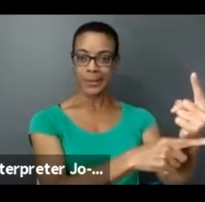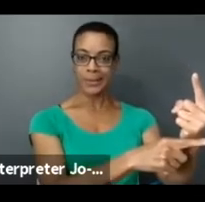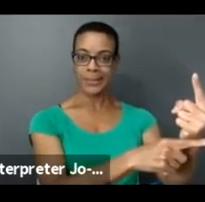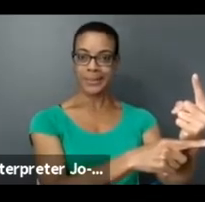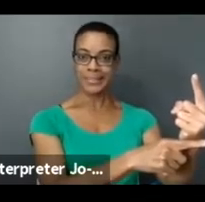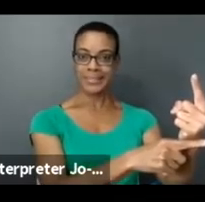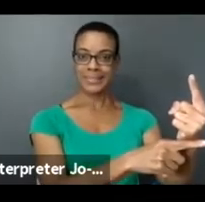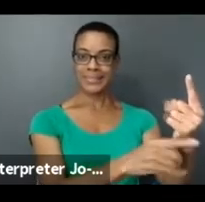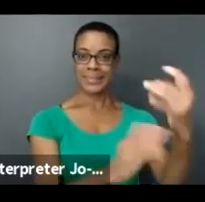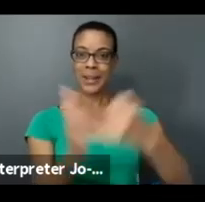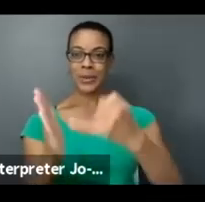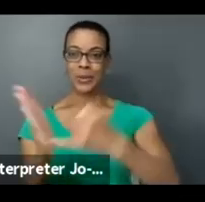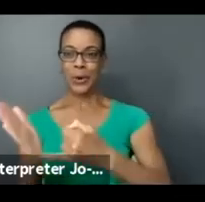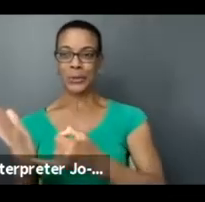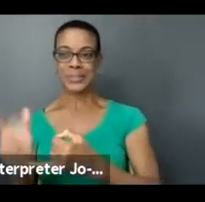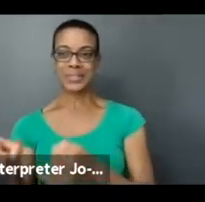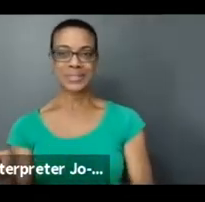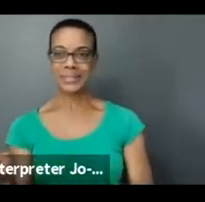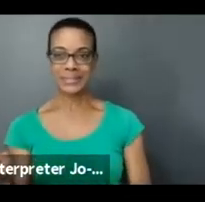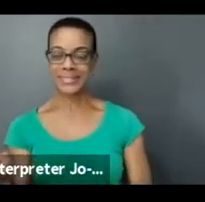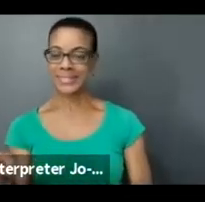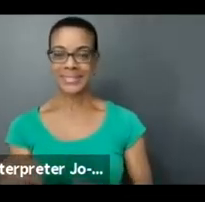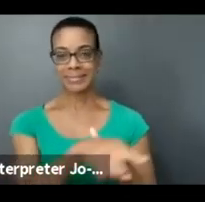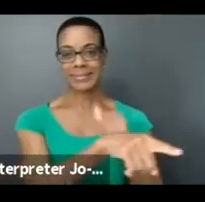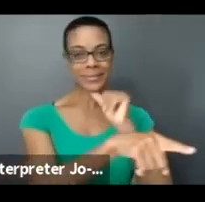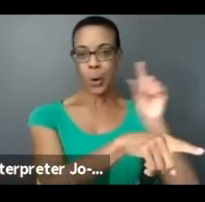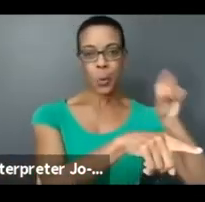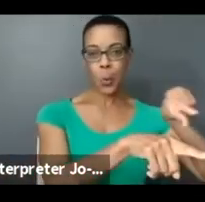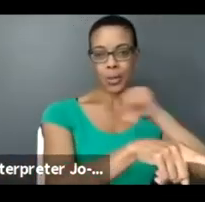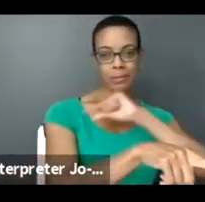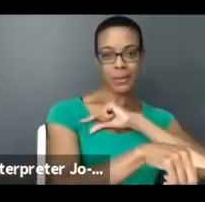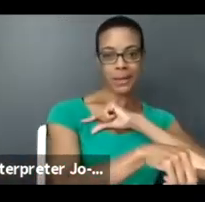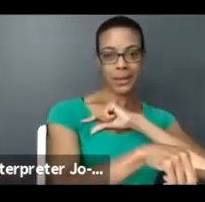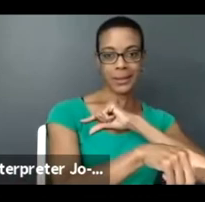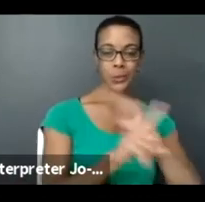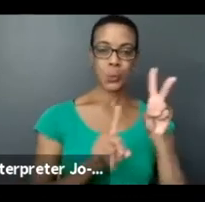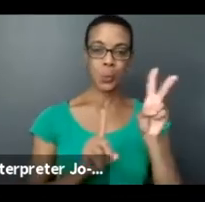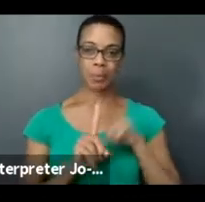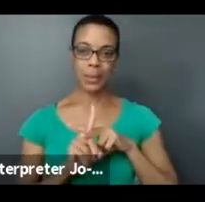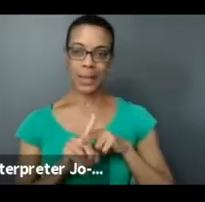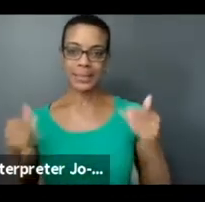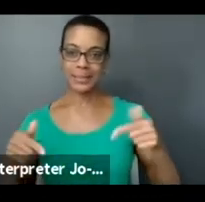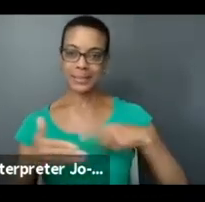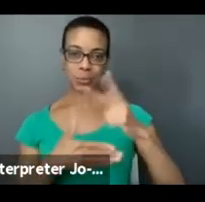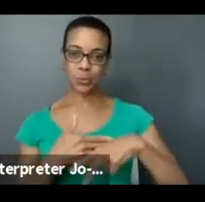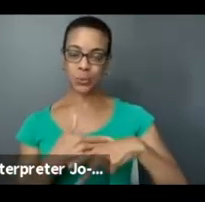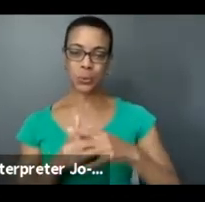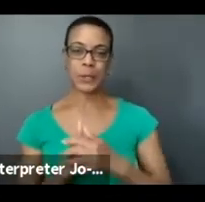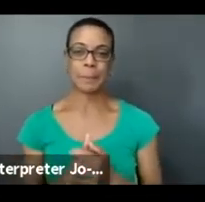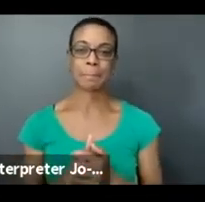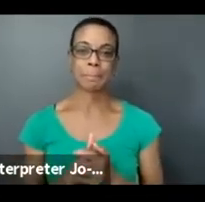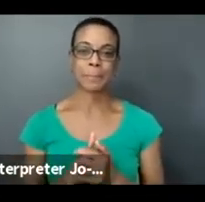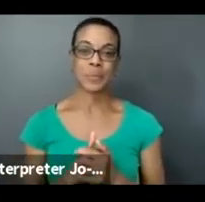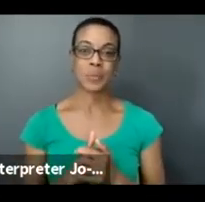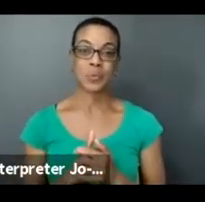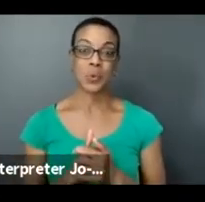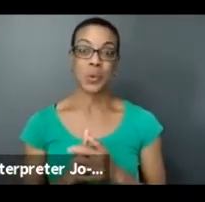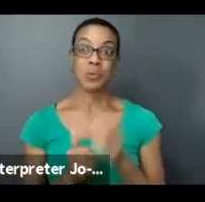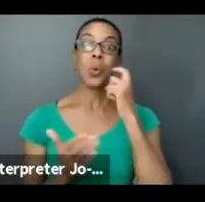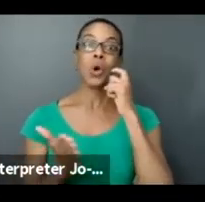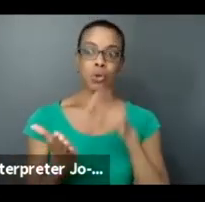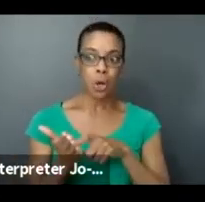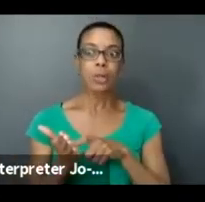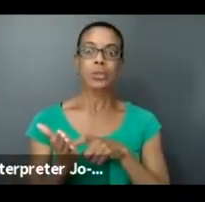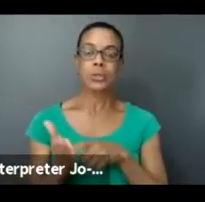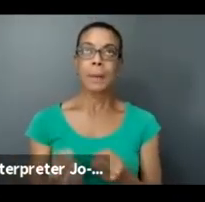then they would not qualify. And, and that's just because we acknowledge that there are enough black arts organizations that need